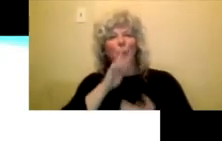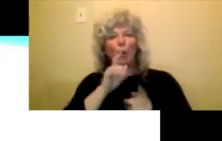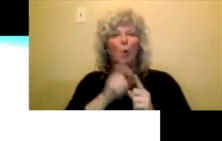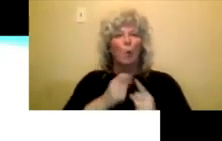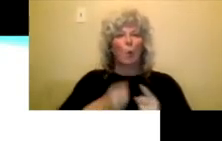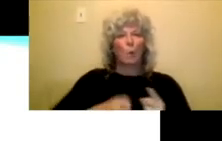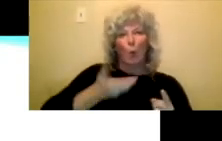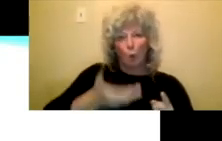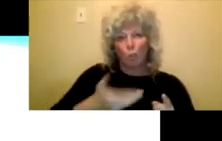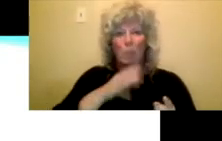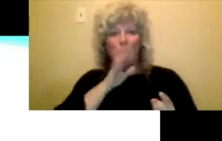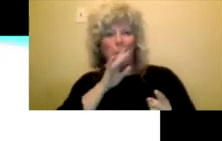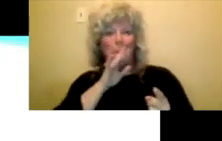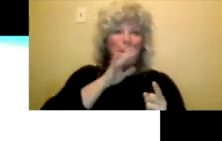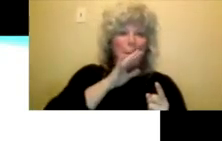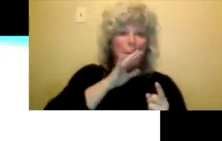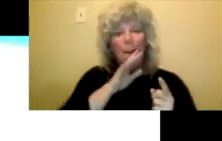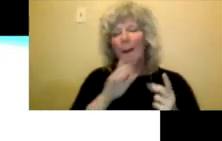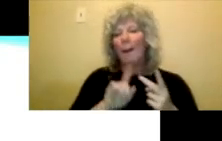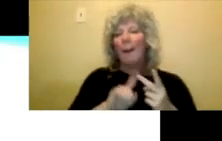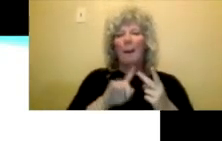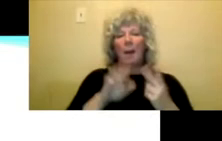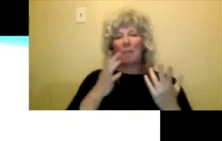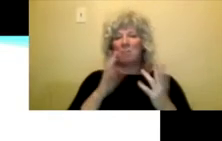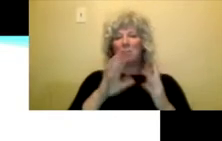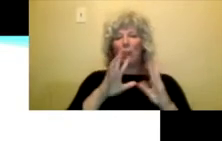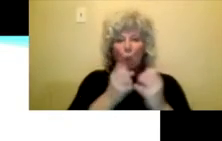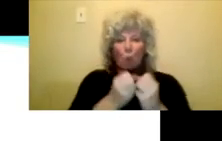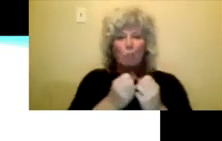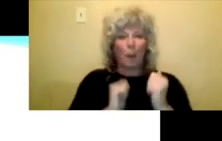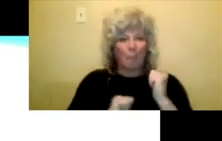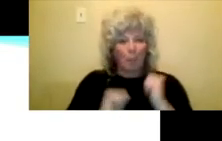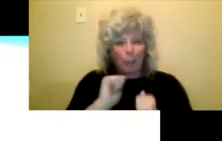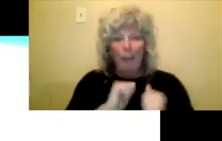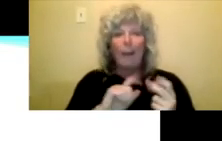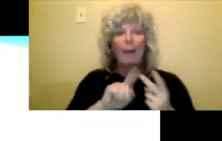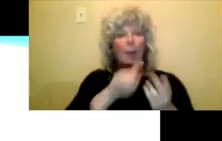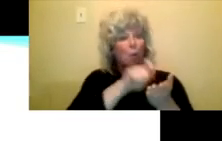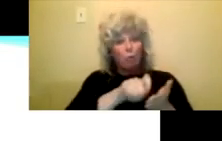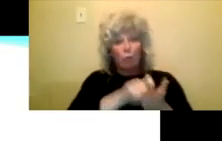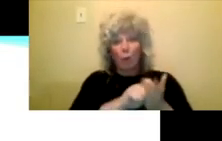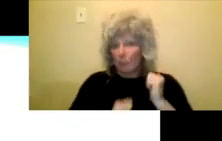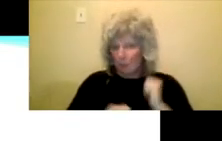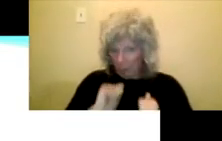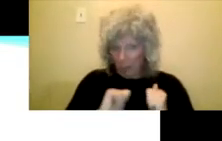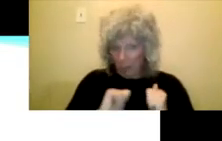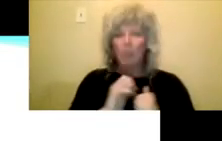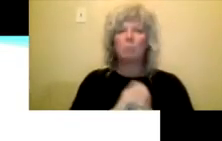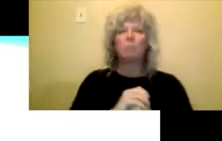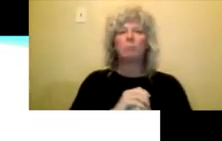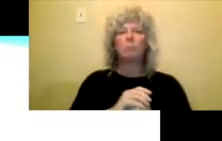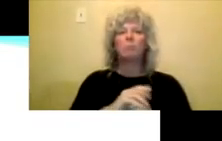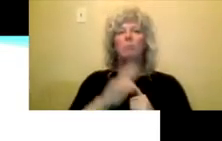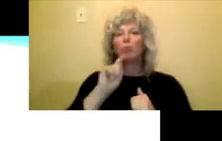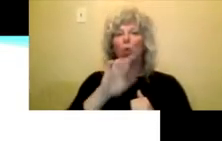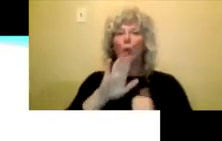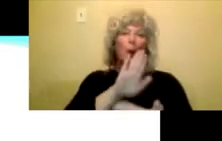know, someone's workshopping their play, writing their play, recording their album.